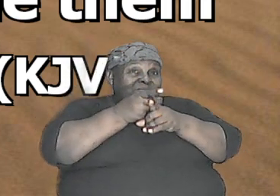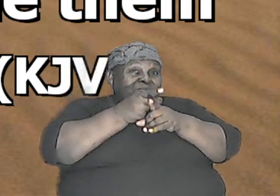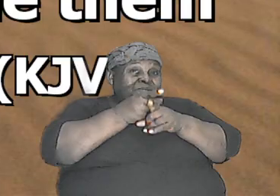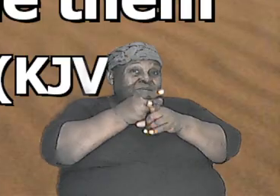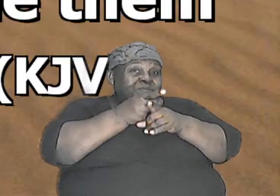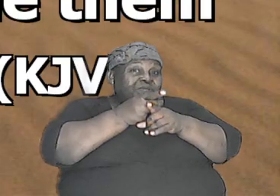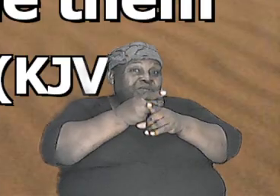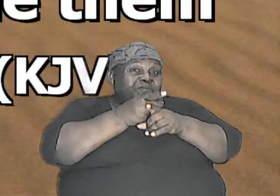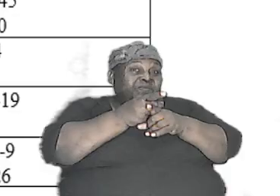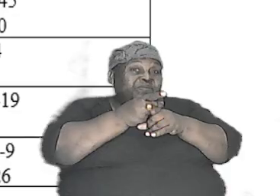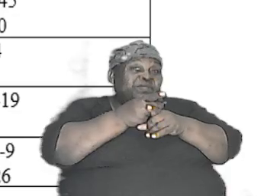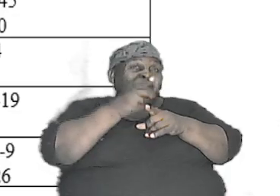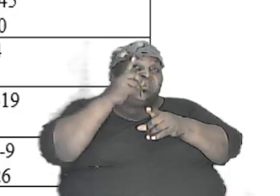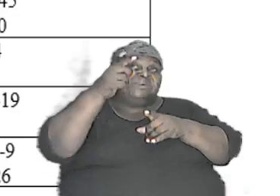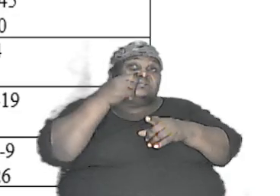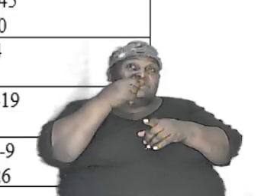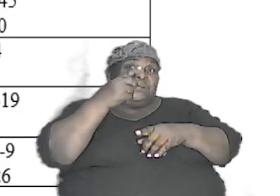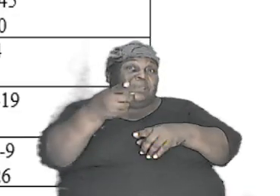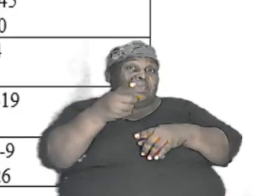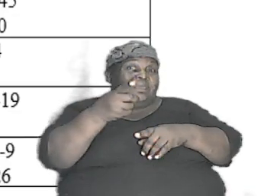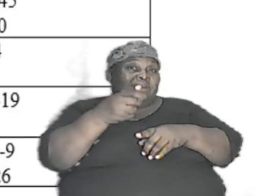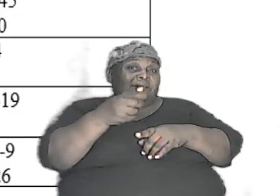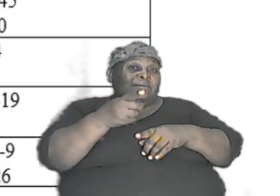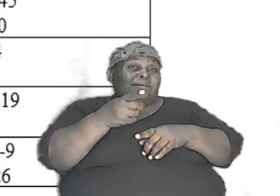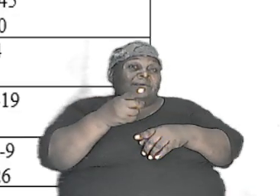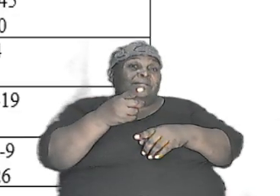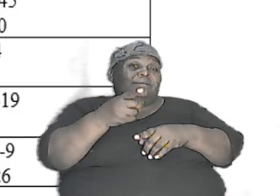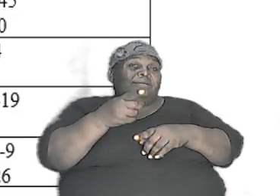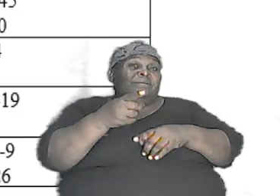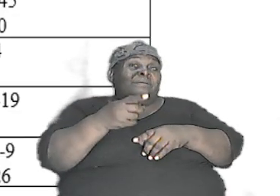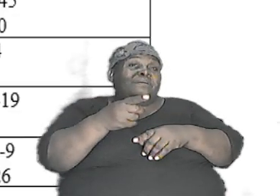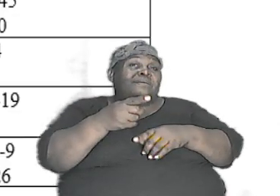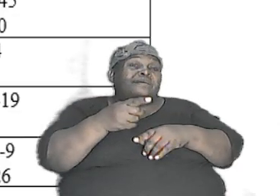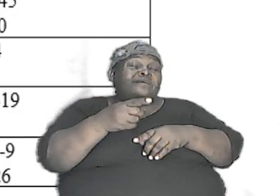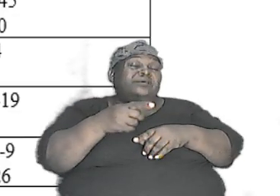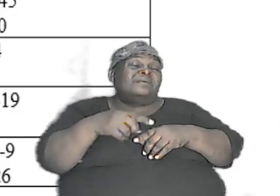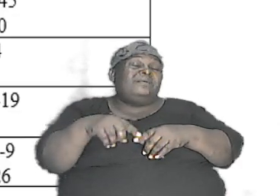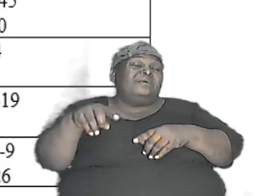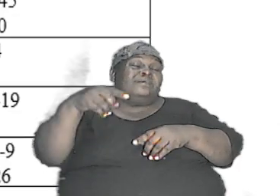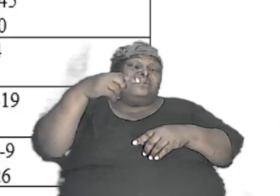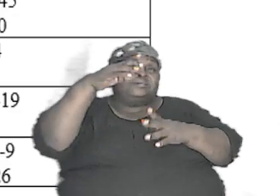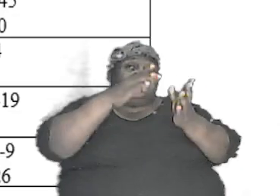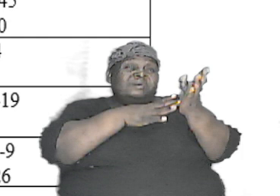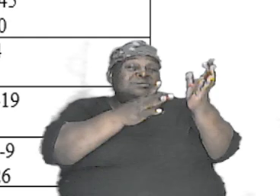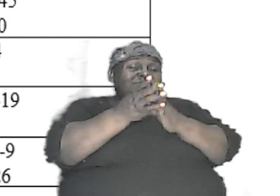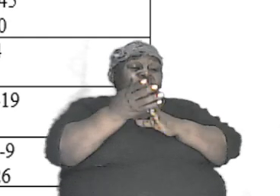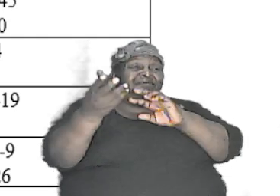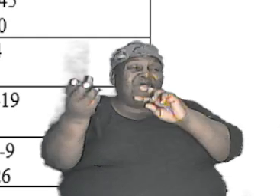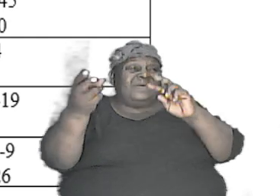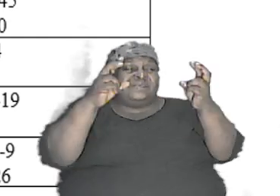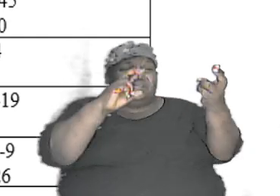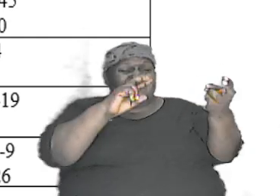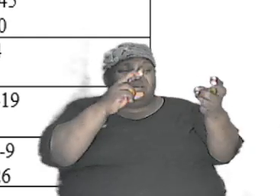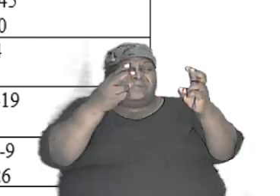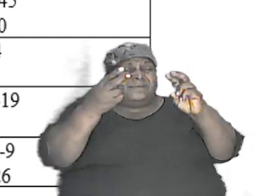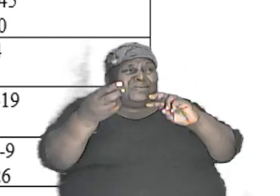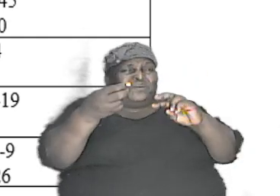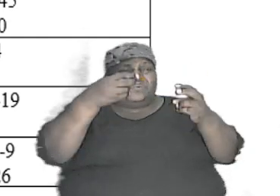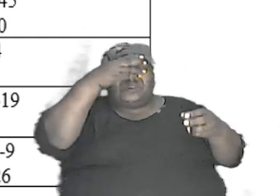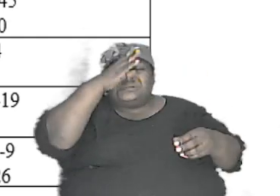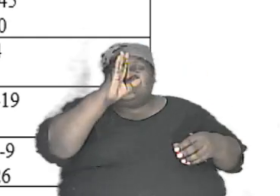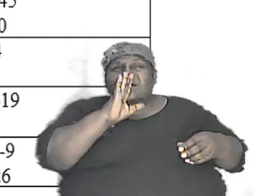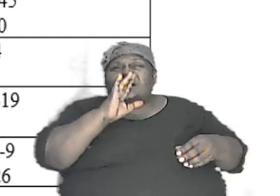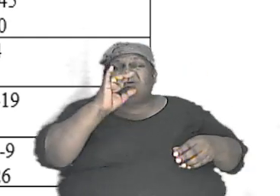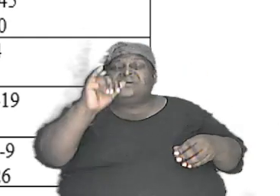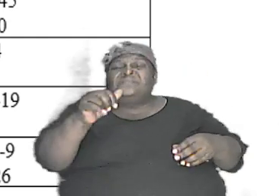virtue of his comments he was validating that it was God that